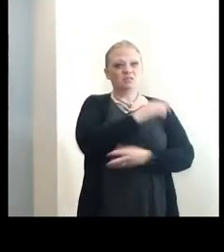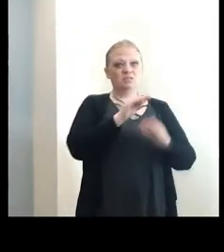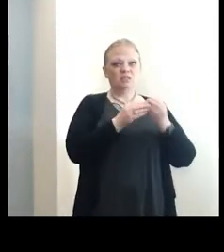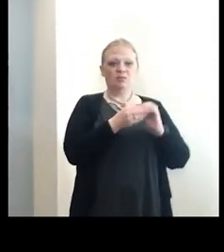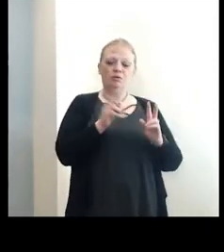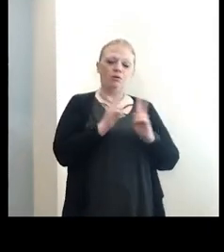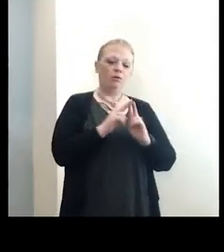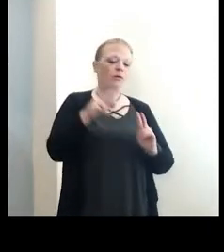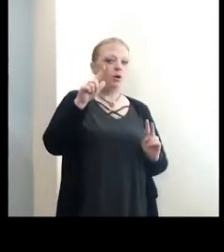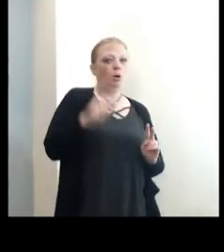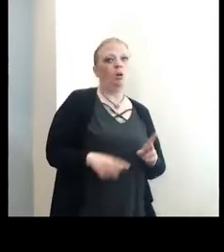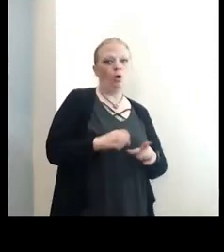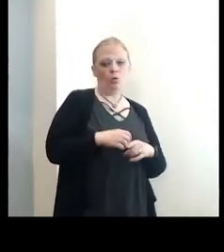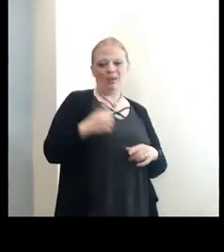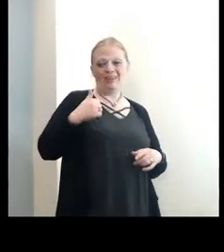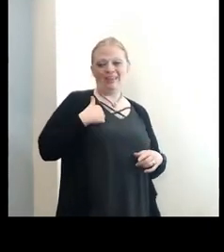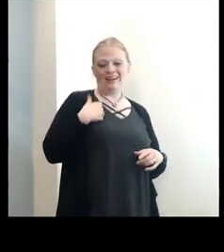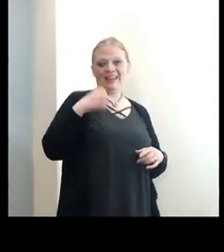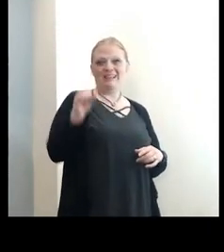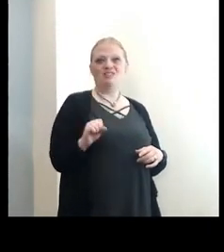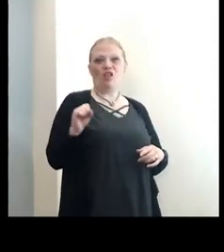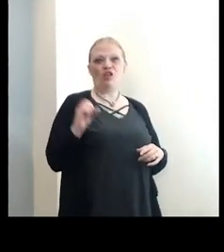low in Canada and Southern Ontario.